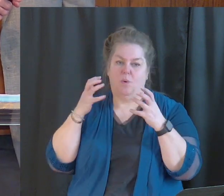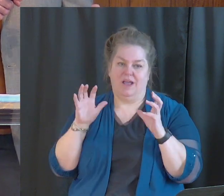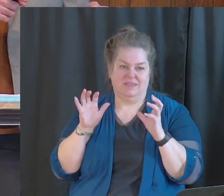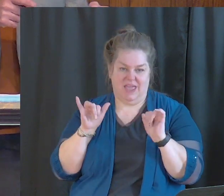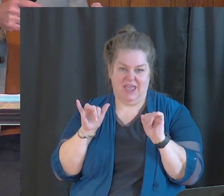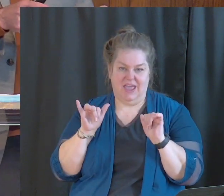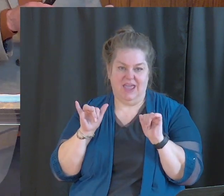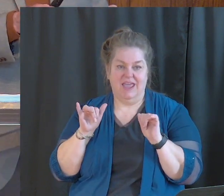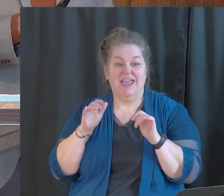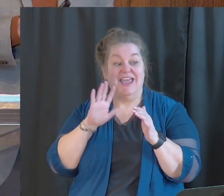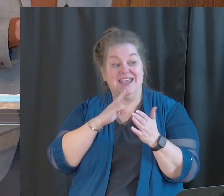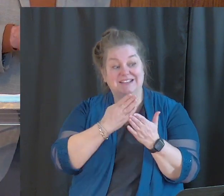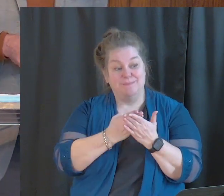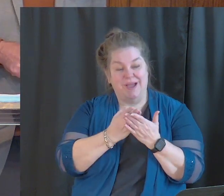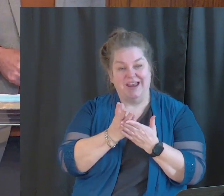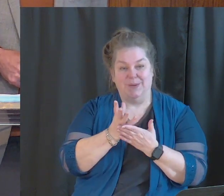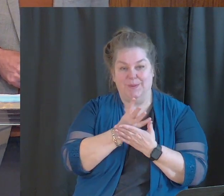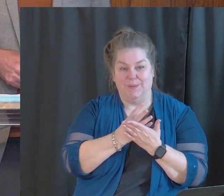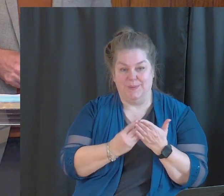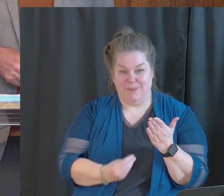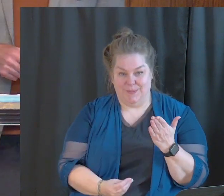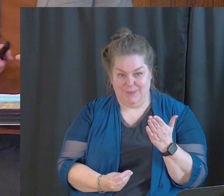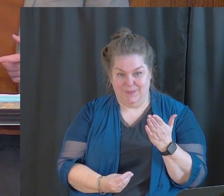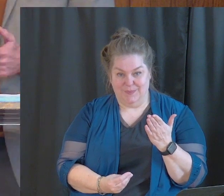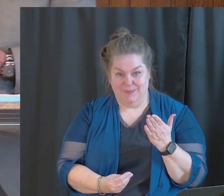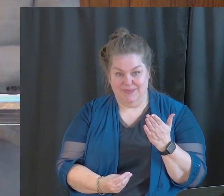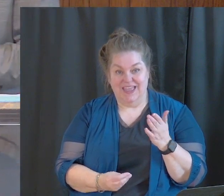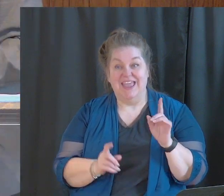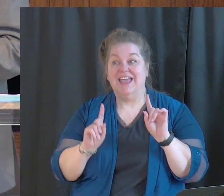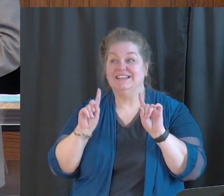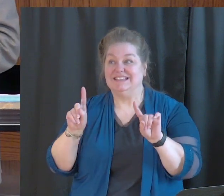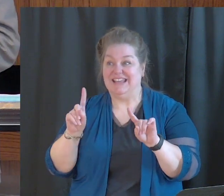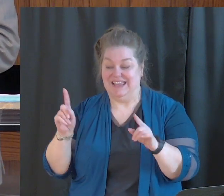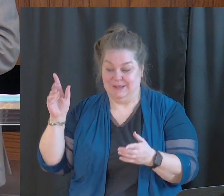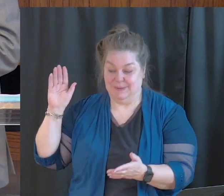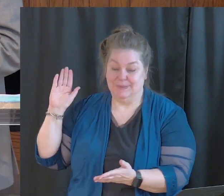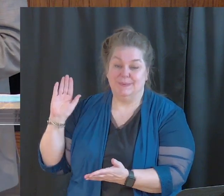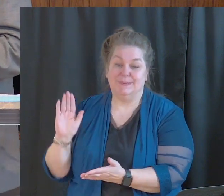His money's going to leave. His attendance is going to fall.